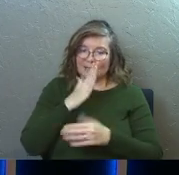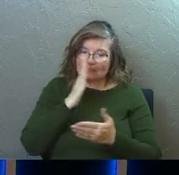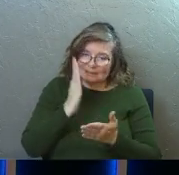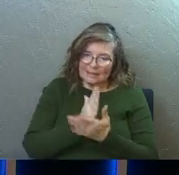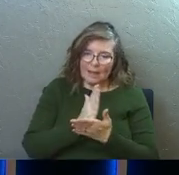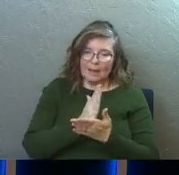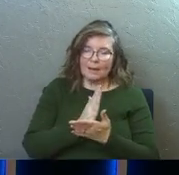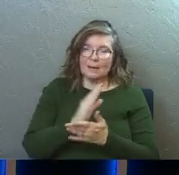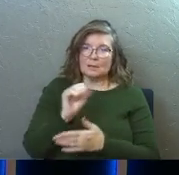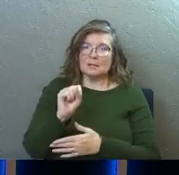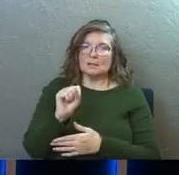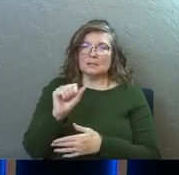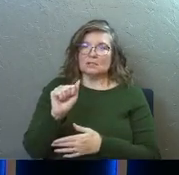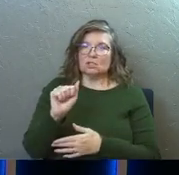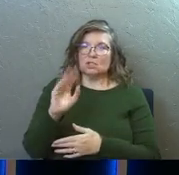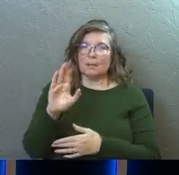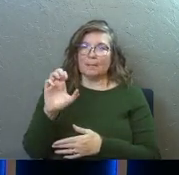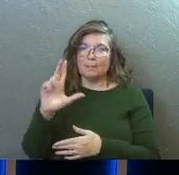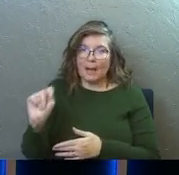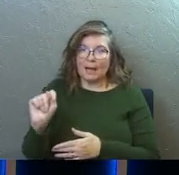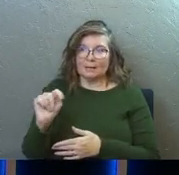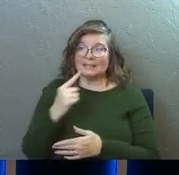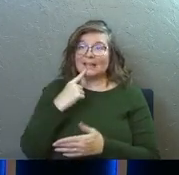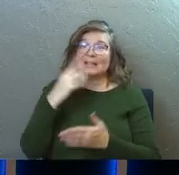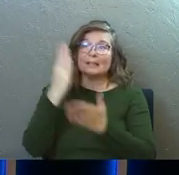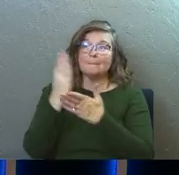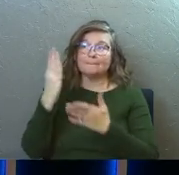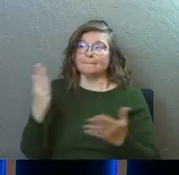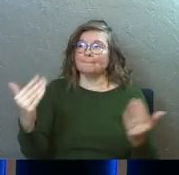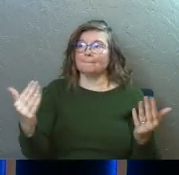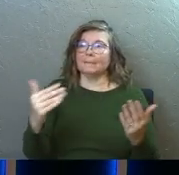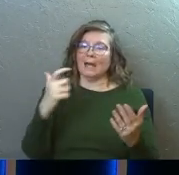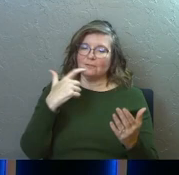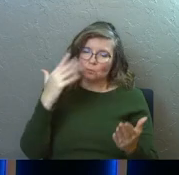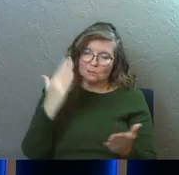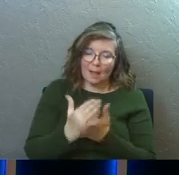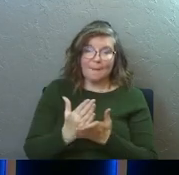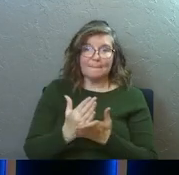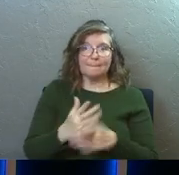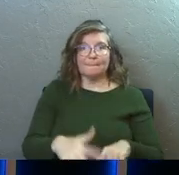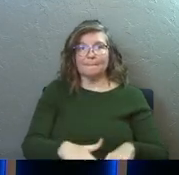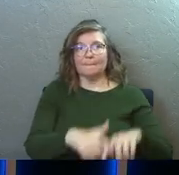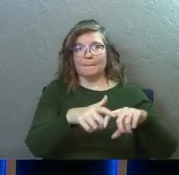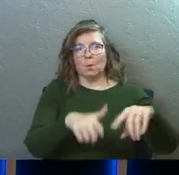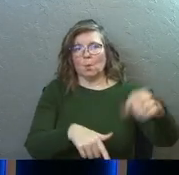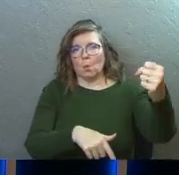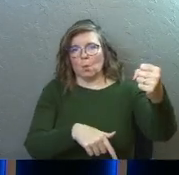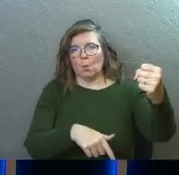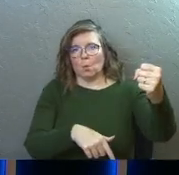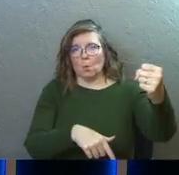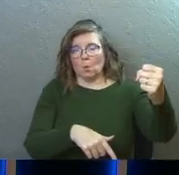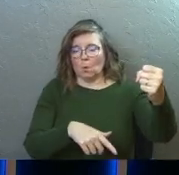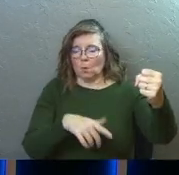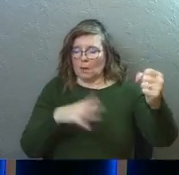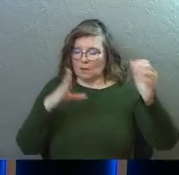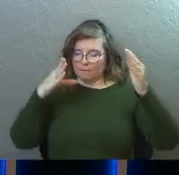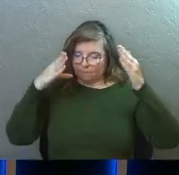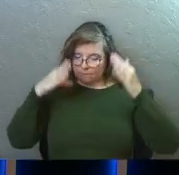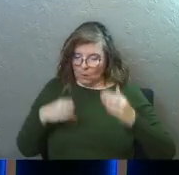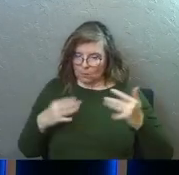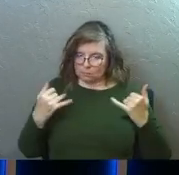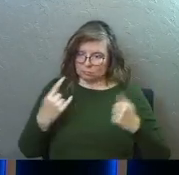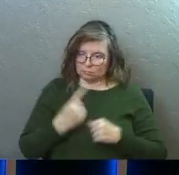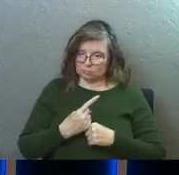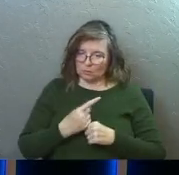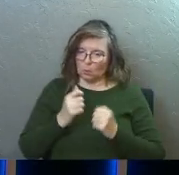stop, right? Shabbat, I've got to stop. Everybody say stop. I've got to stop. I've got to stop going. I've got to stop worrying.